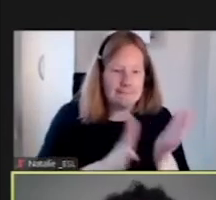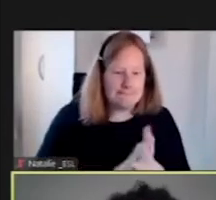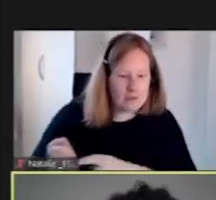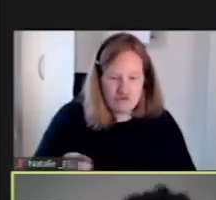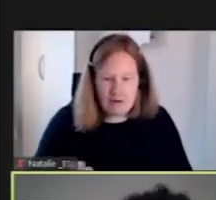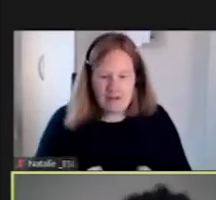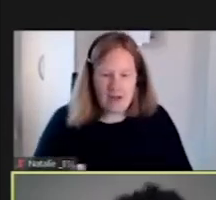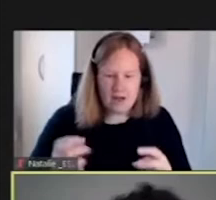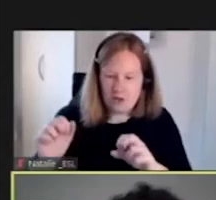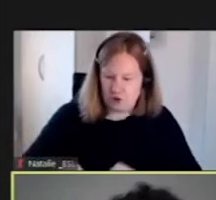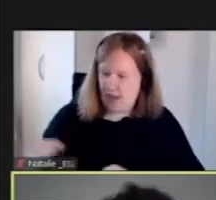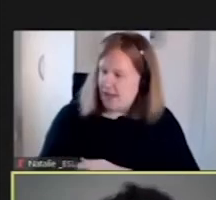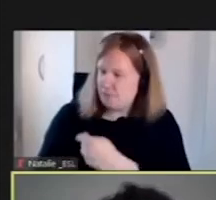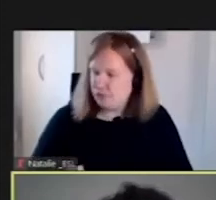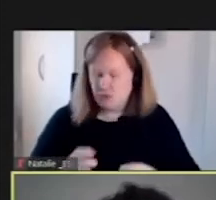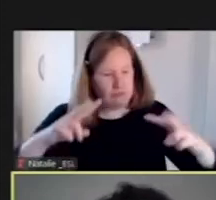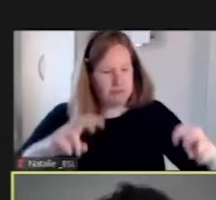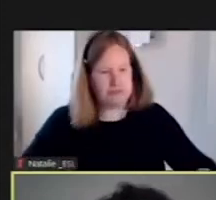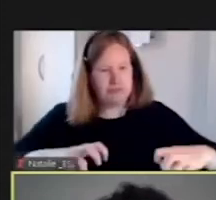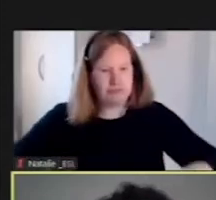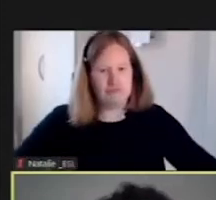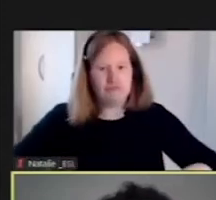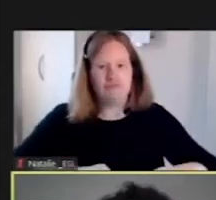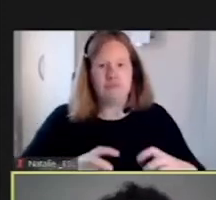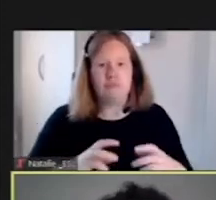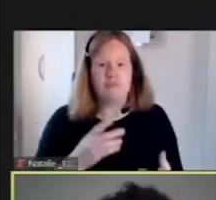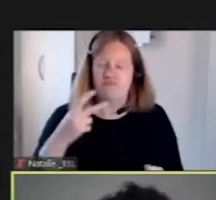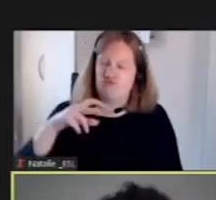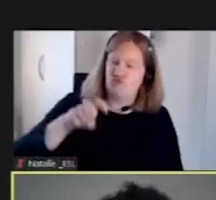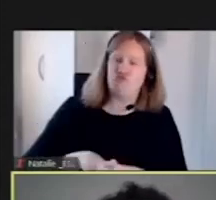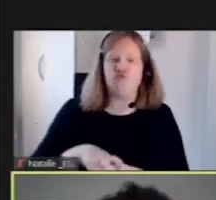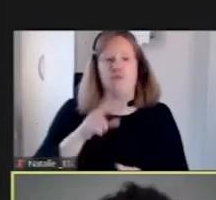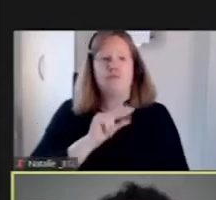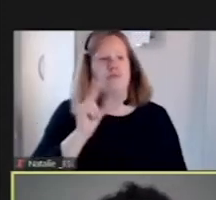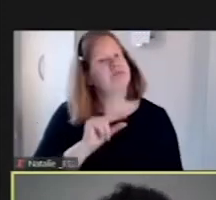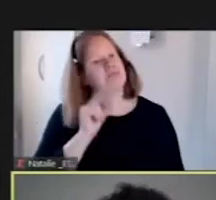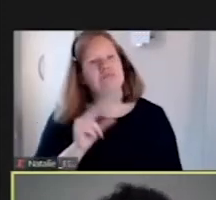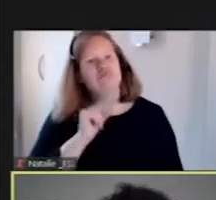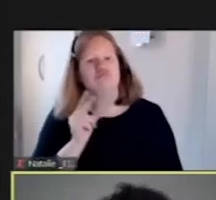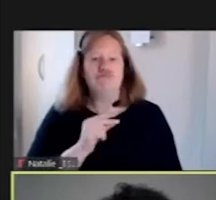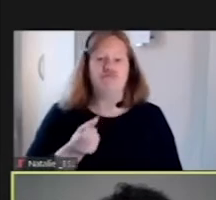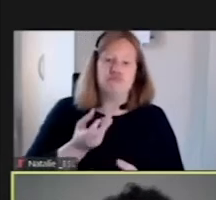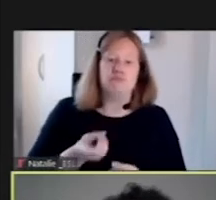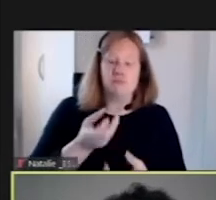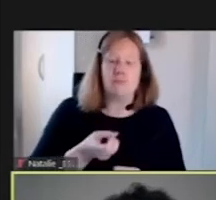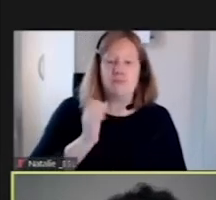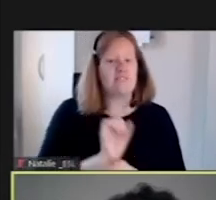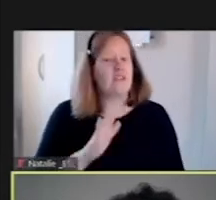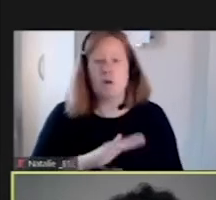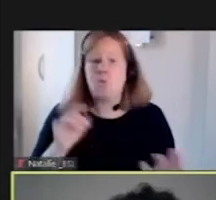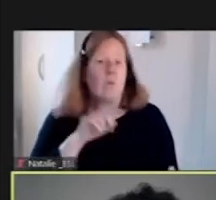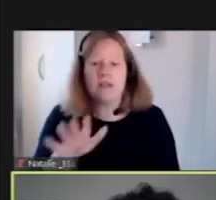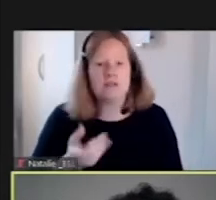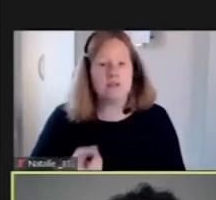brought the chairs over and just sat and talked. And it was really, again, really free and it wasn't weird at all.